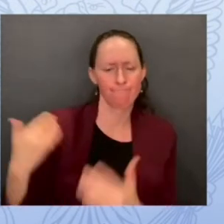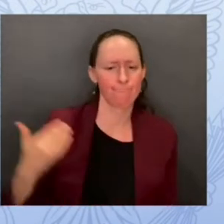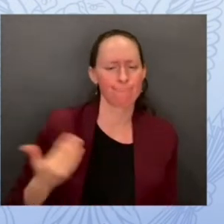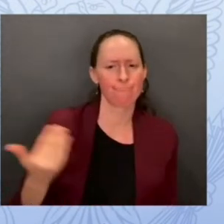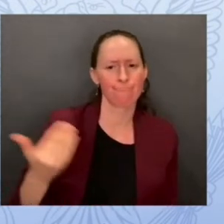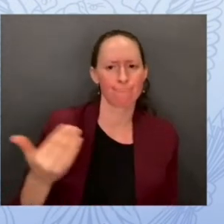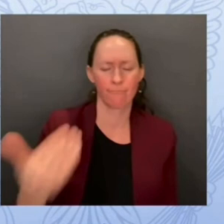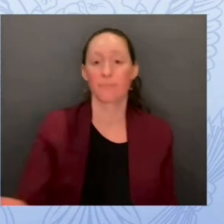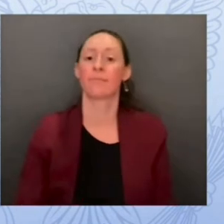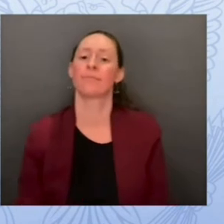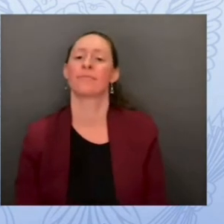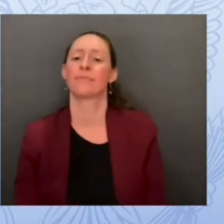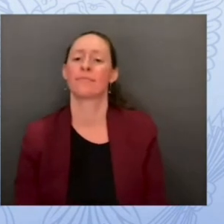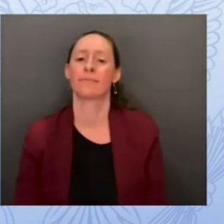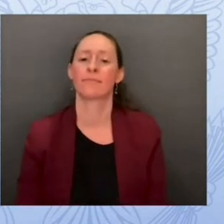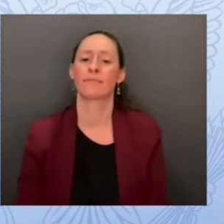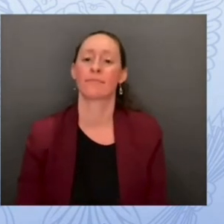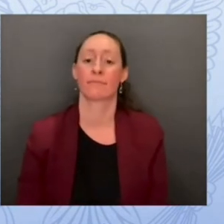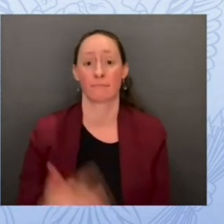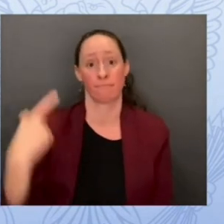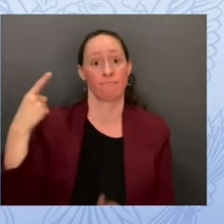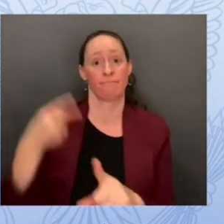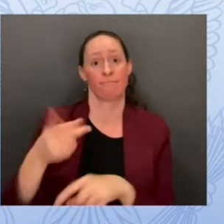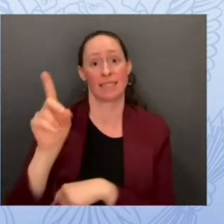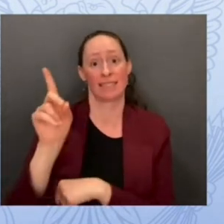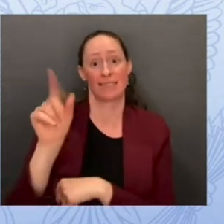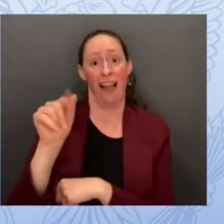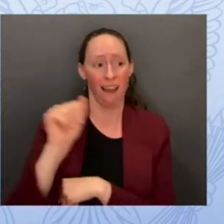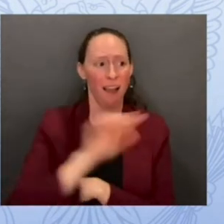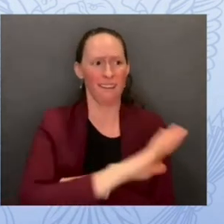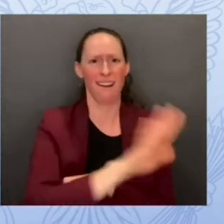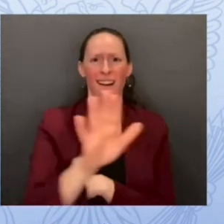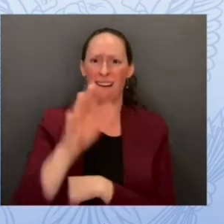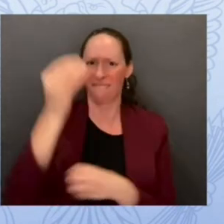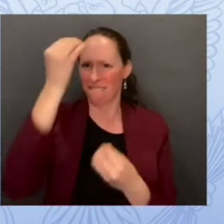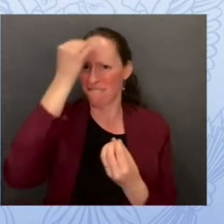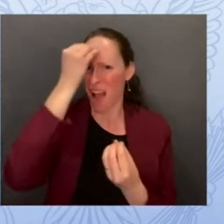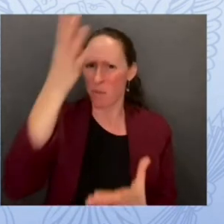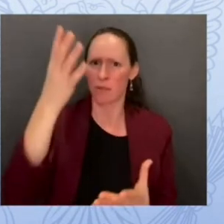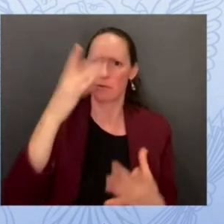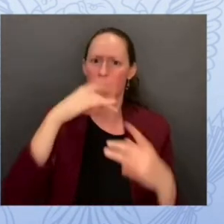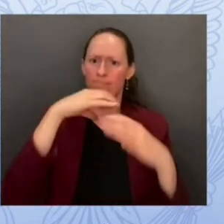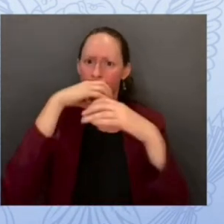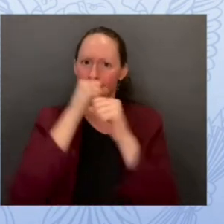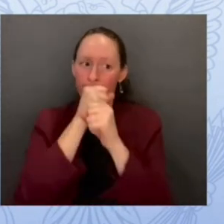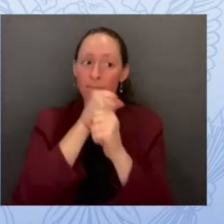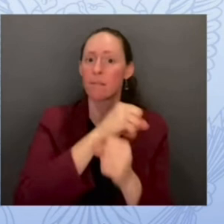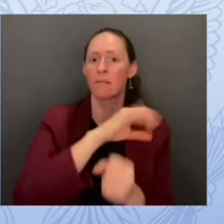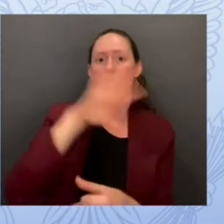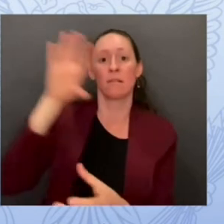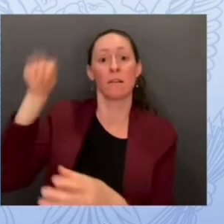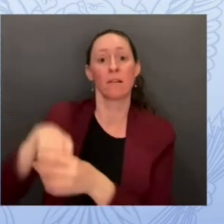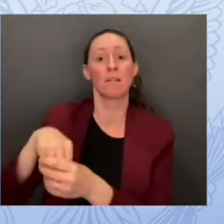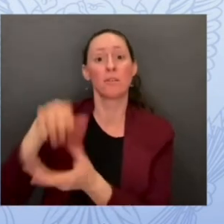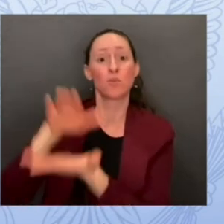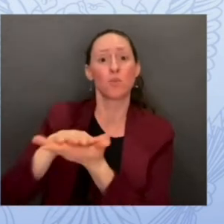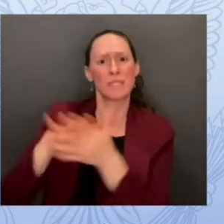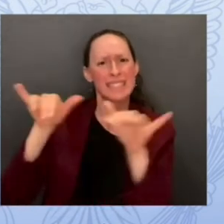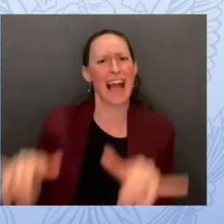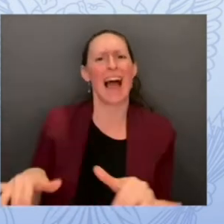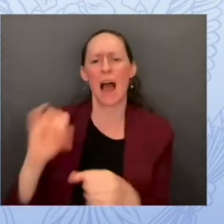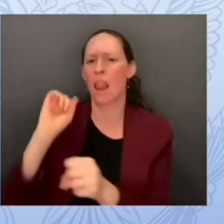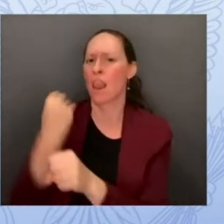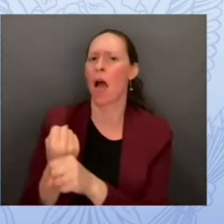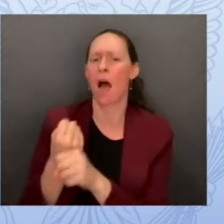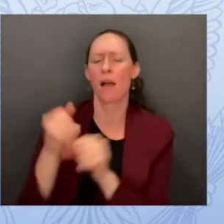data student data school data stays where it belongs which is at the school nobody else has access to it